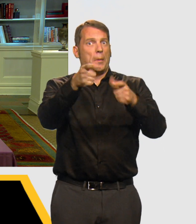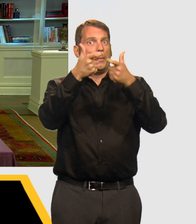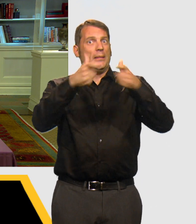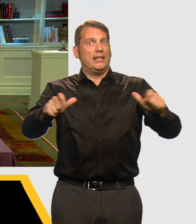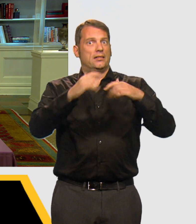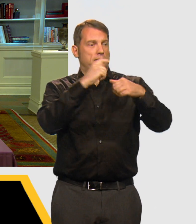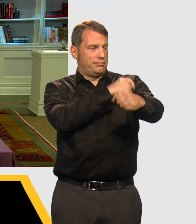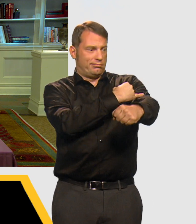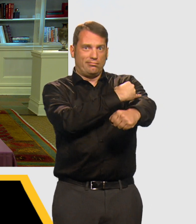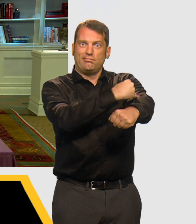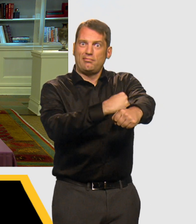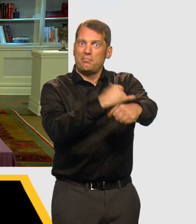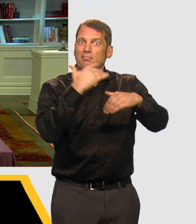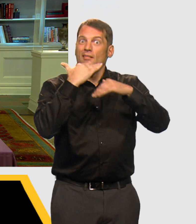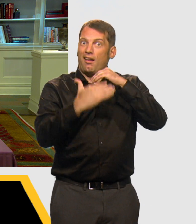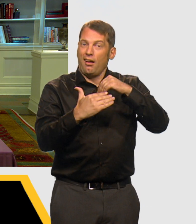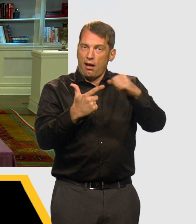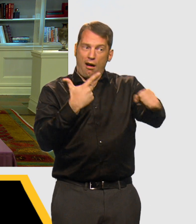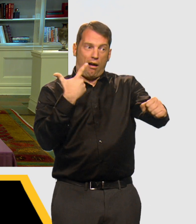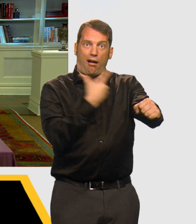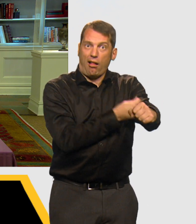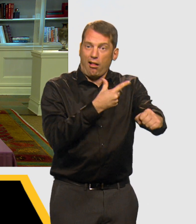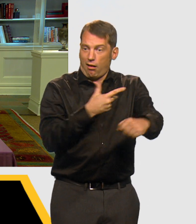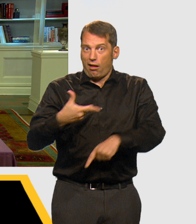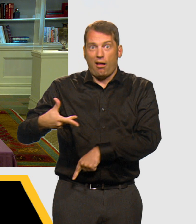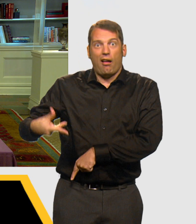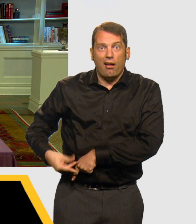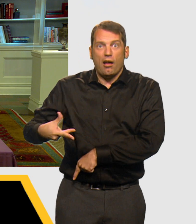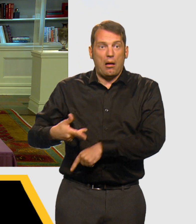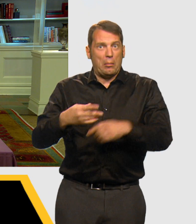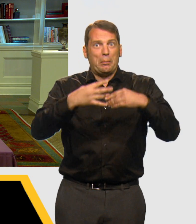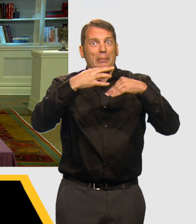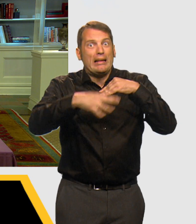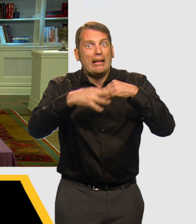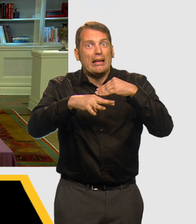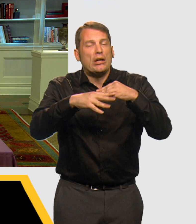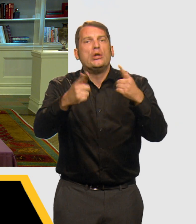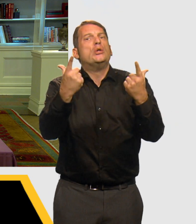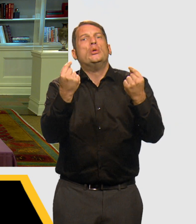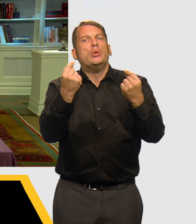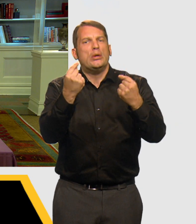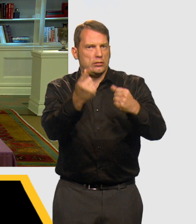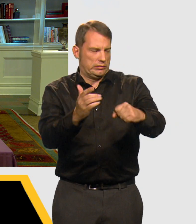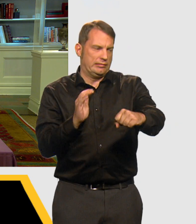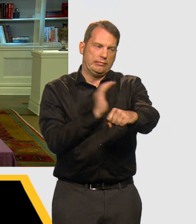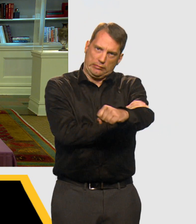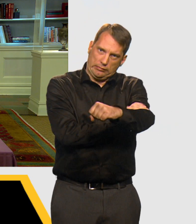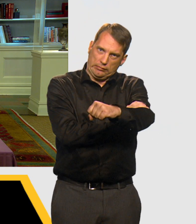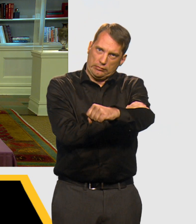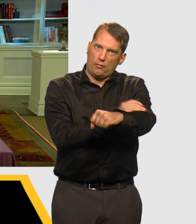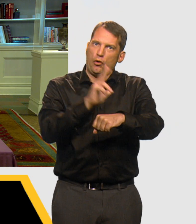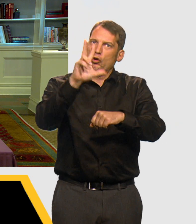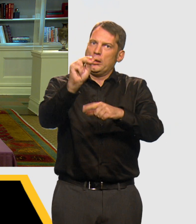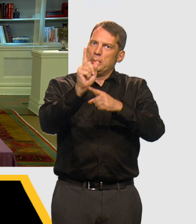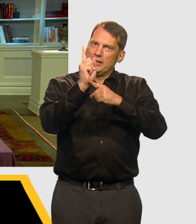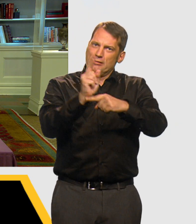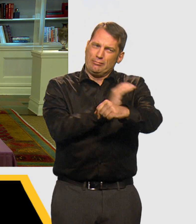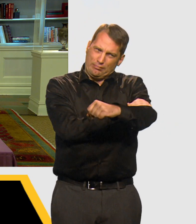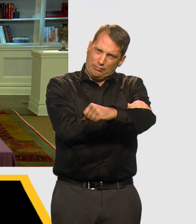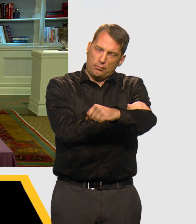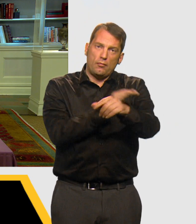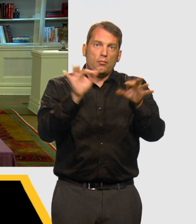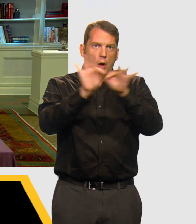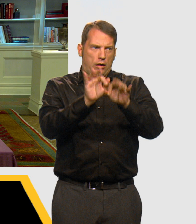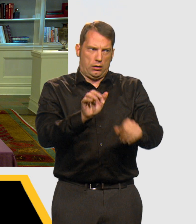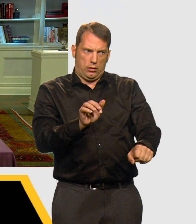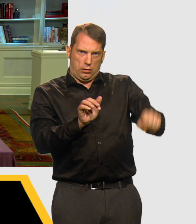injection site or puncture wound. If you hit an artery, apply firm pressure to stop the bleeding for at least 30 minutes.